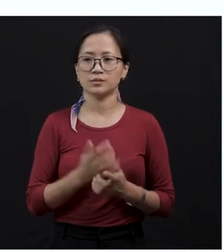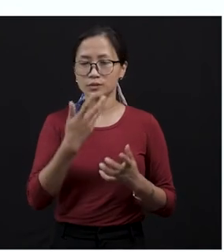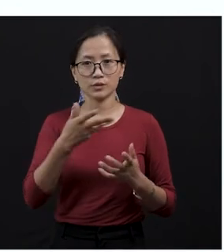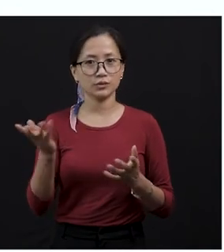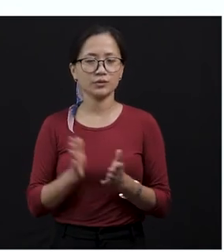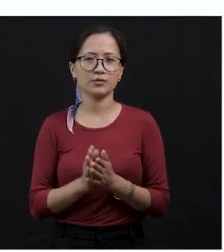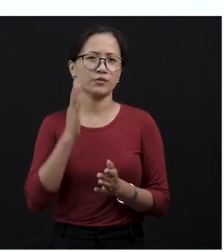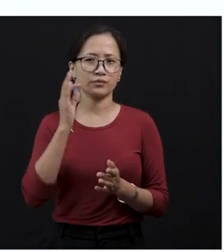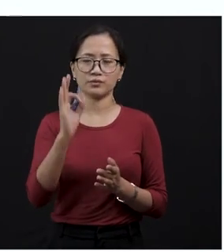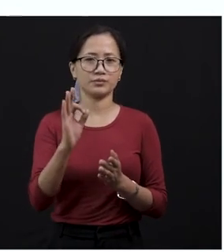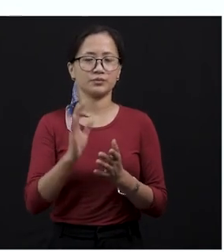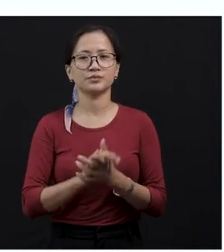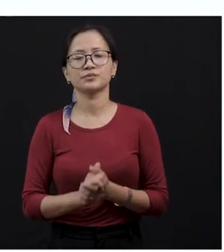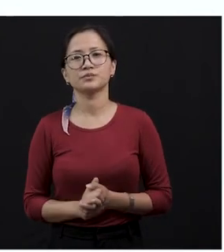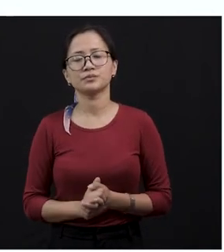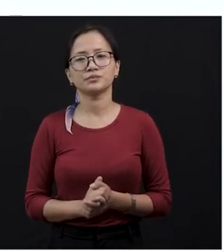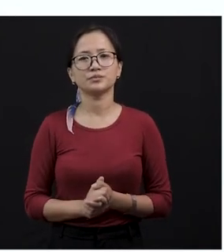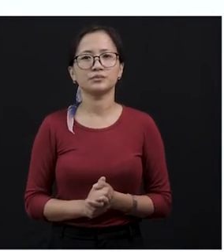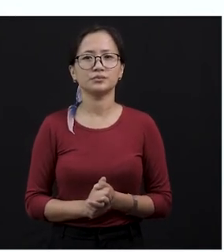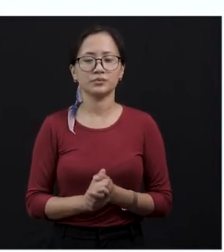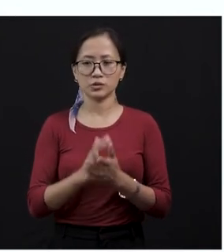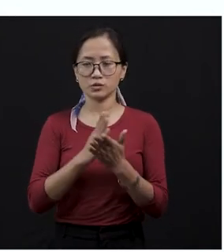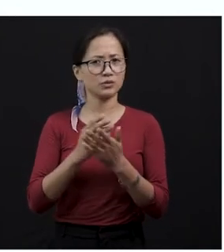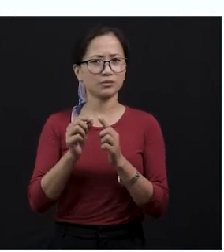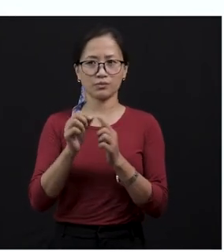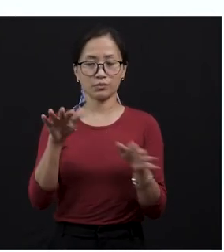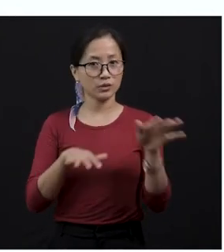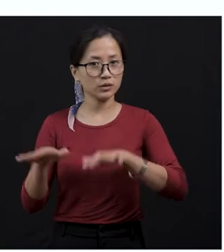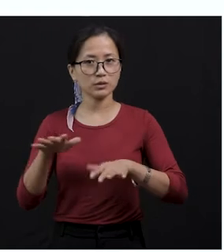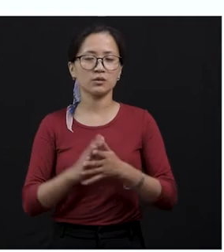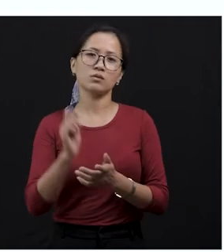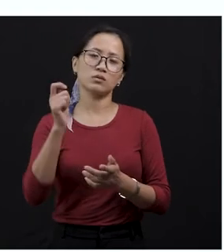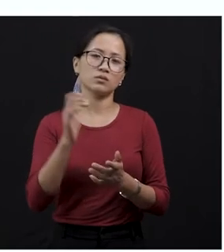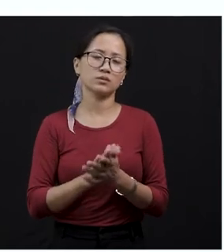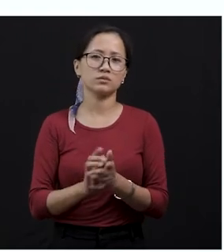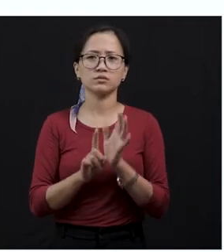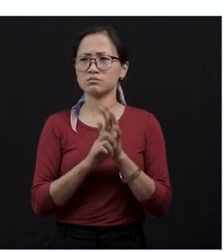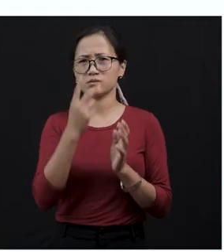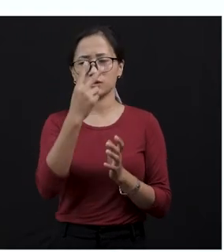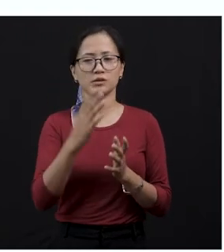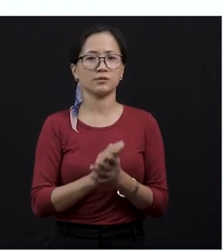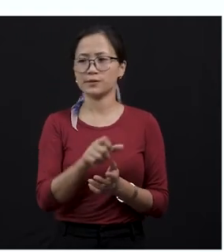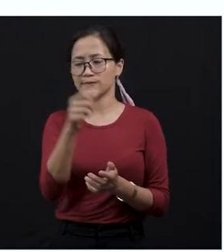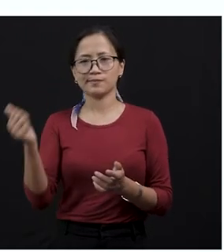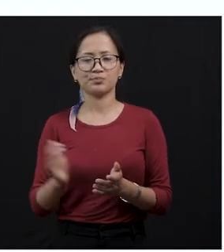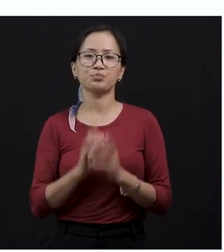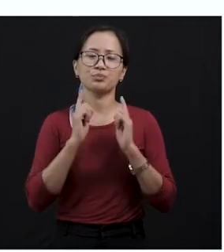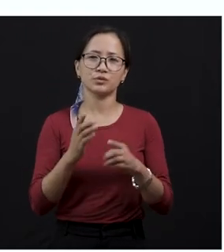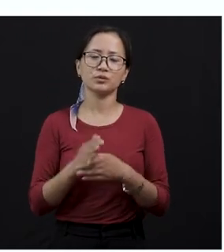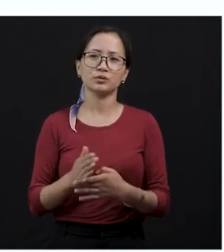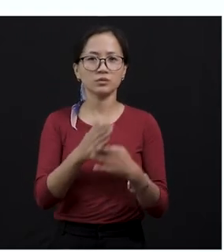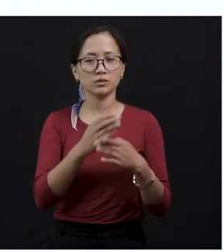very important participants. Sometimes, you participate, maybe your work is not noticed by others, but you also contribute